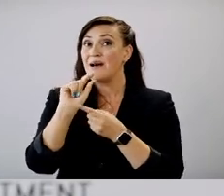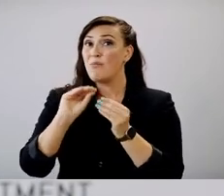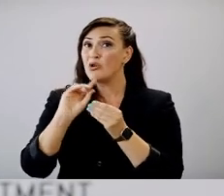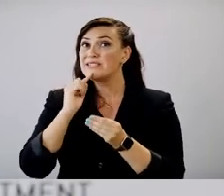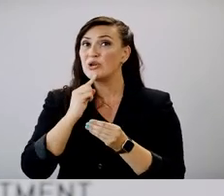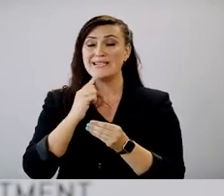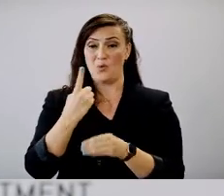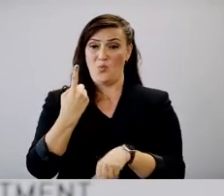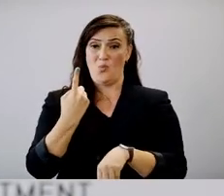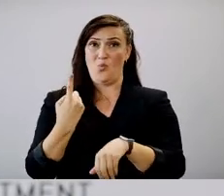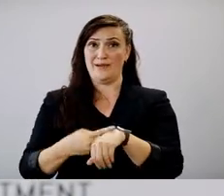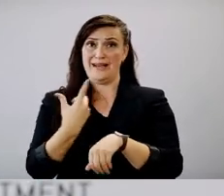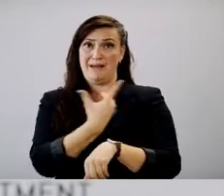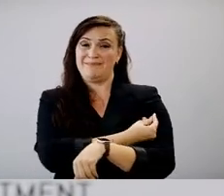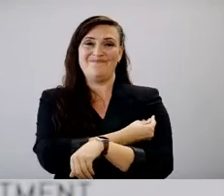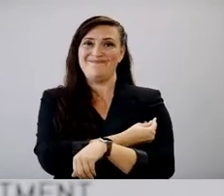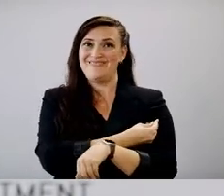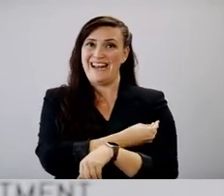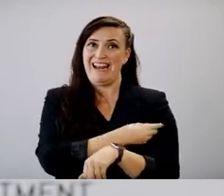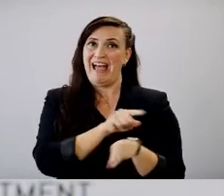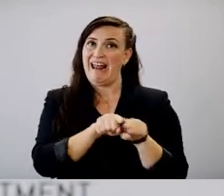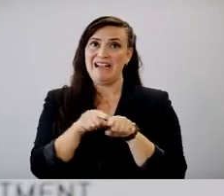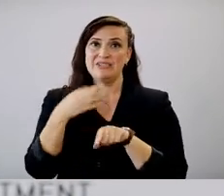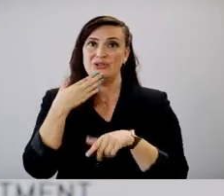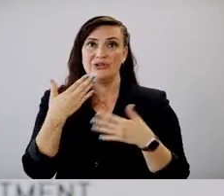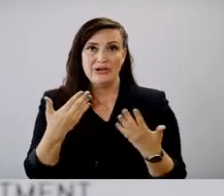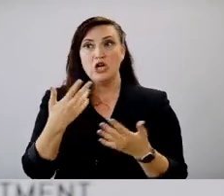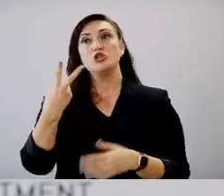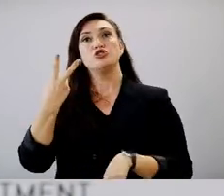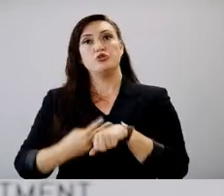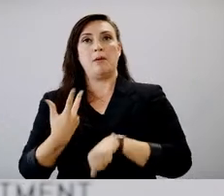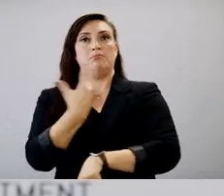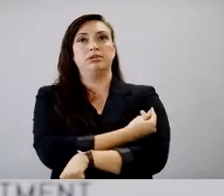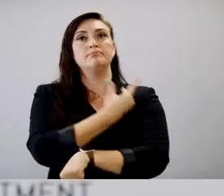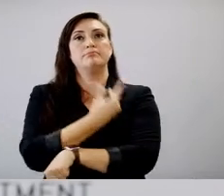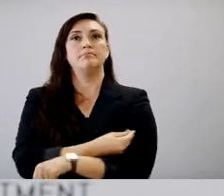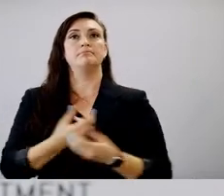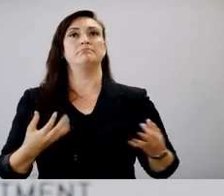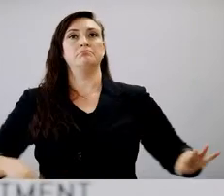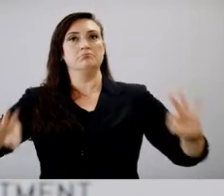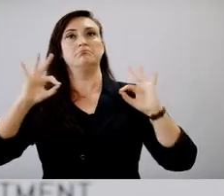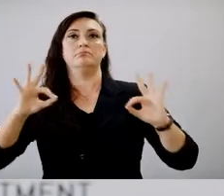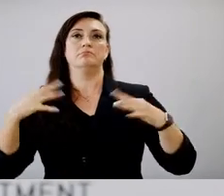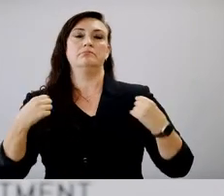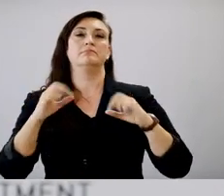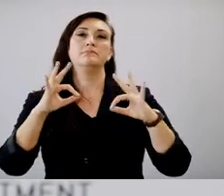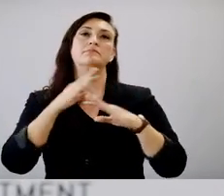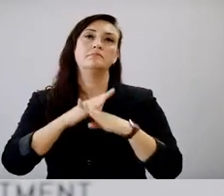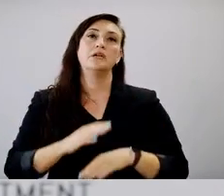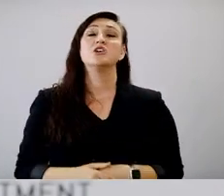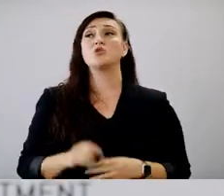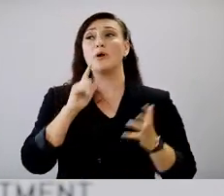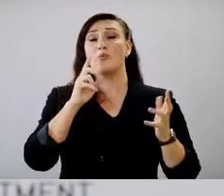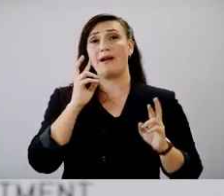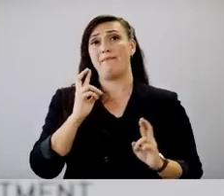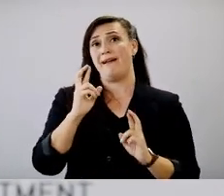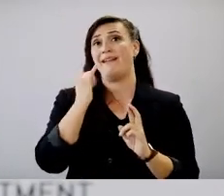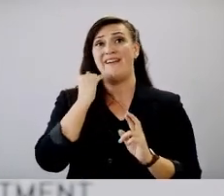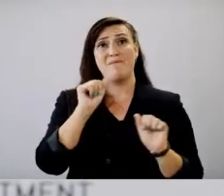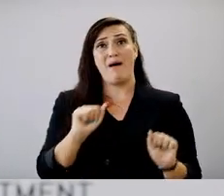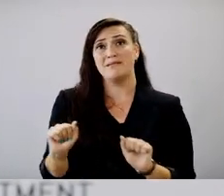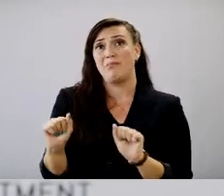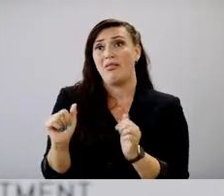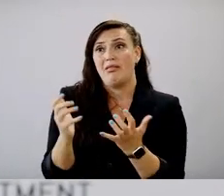not provide as great protection as two doses do. So we would recommend, um, you know, as many people as possible get